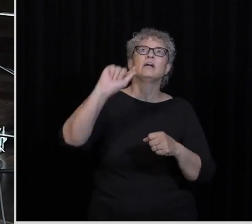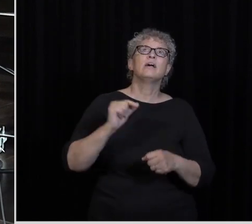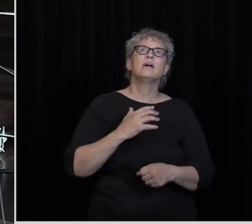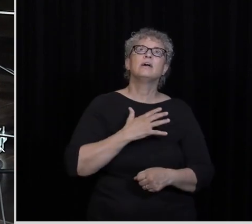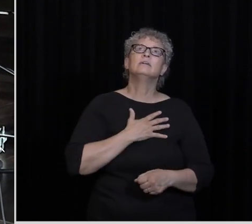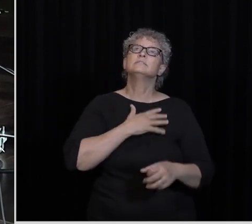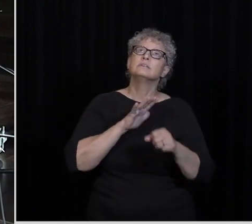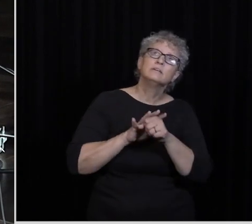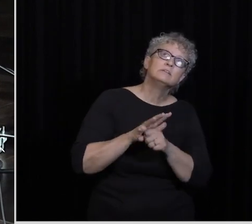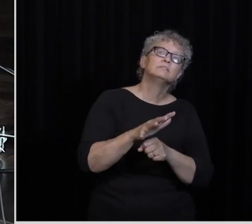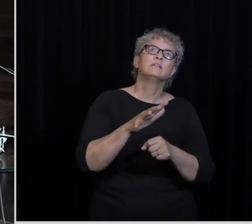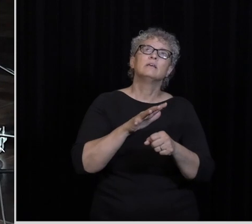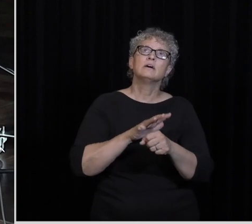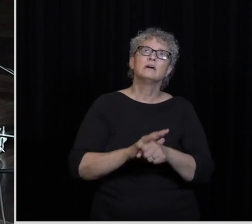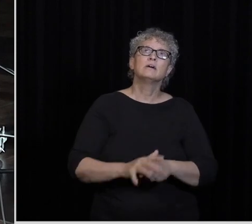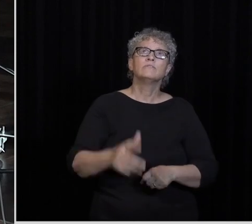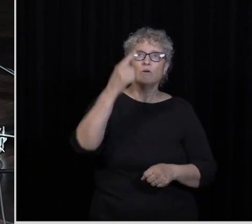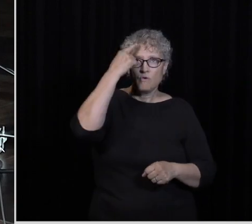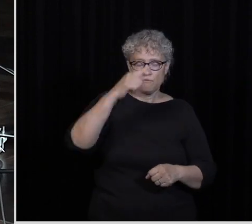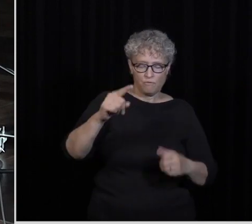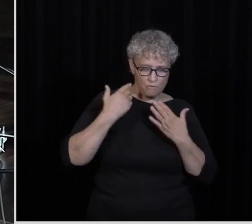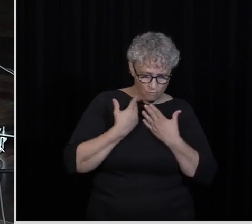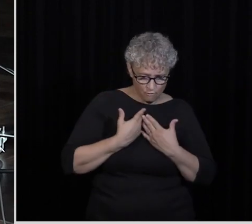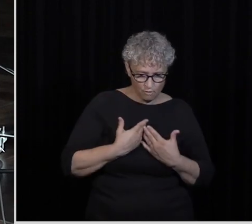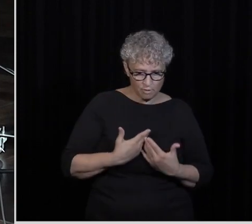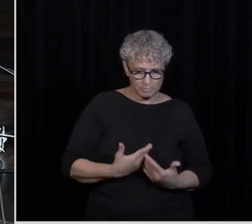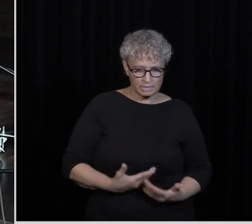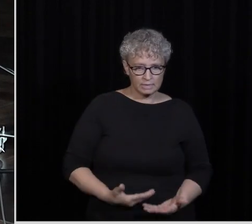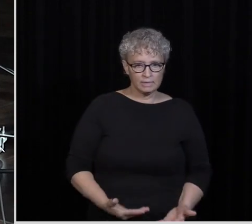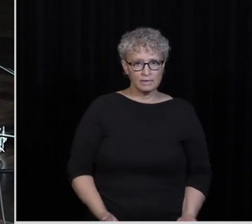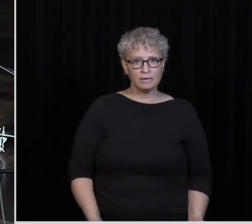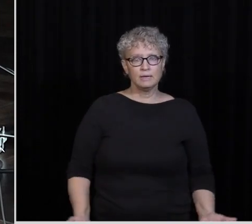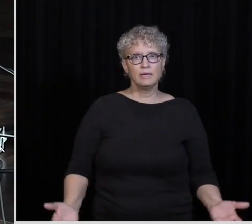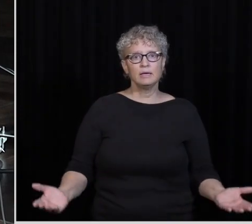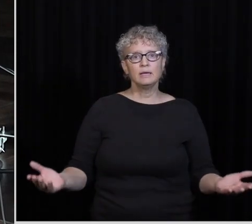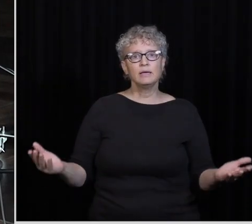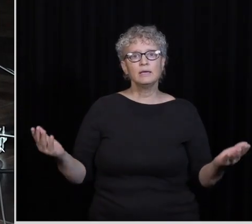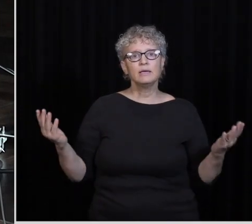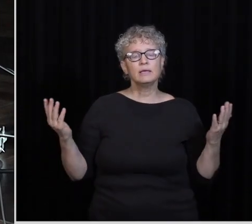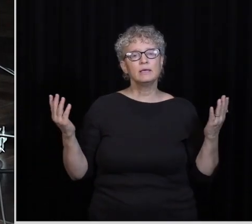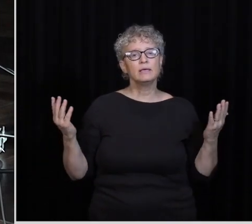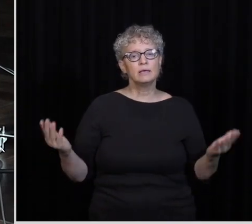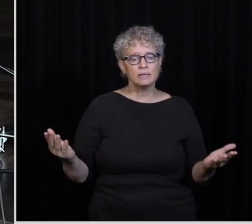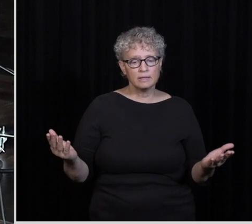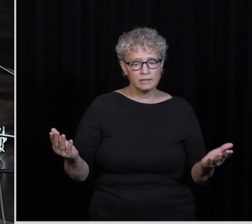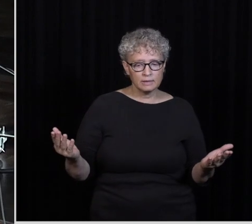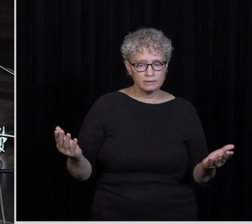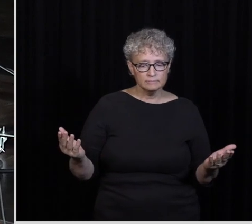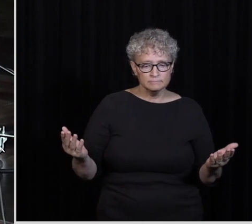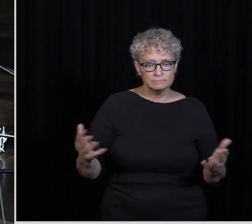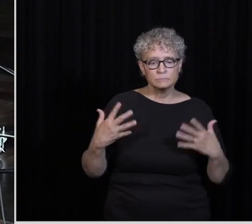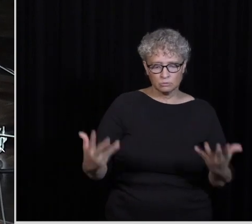grace is enough for me So remember